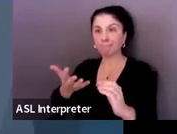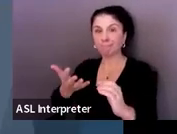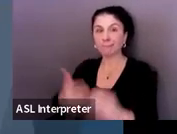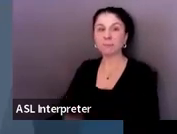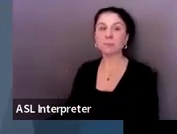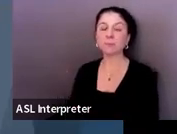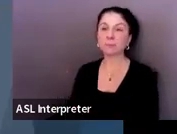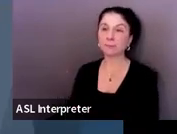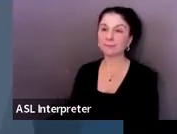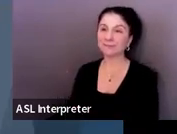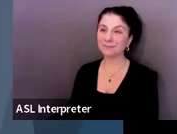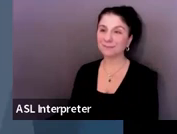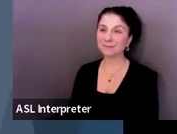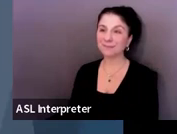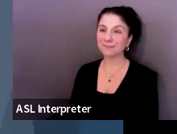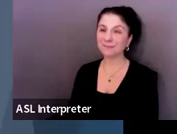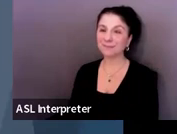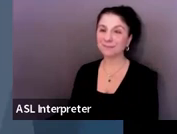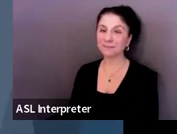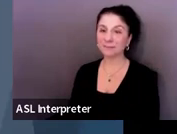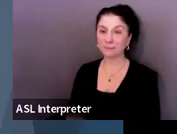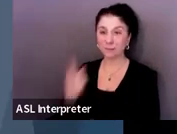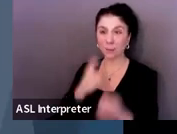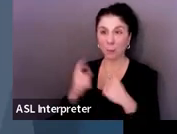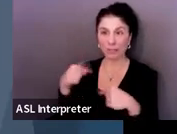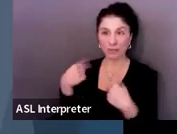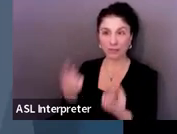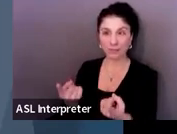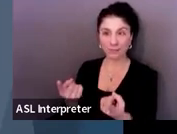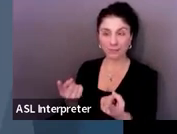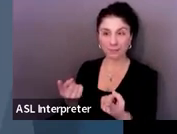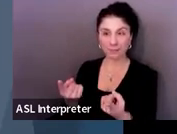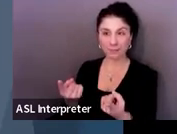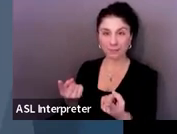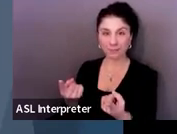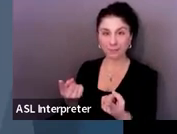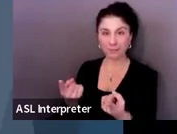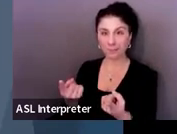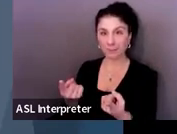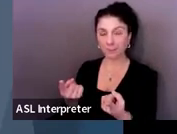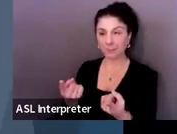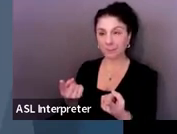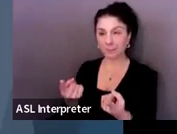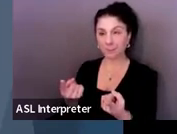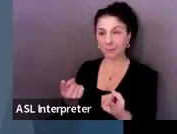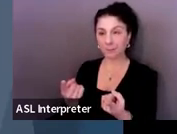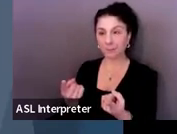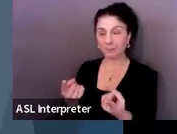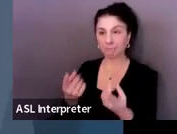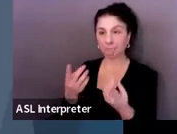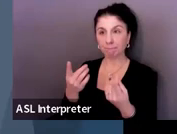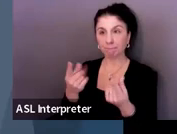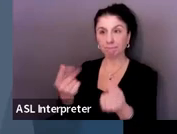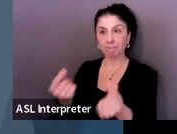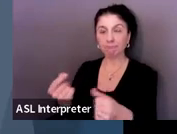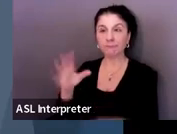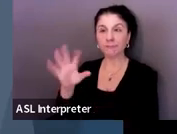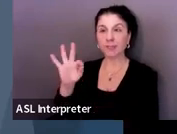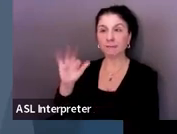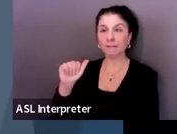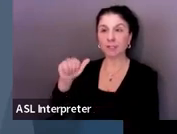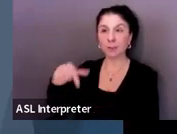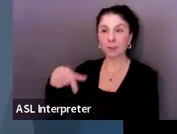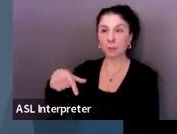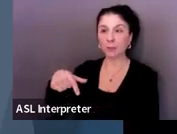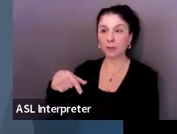All right. Any questions before we just, we're just going to kind of quickly go through the frequently asked questions. We